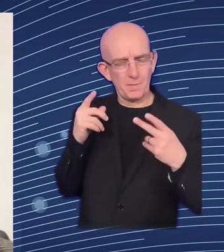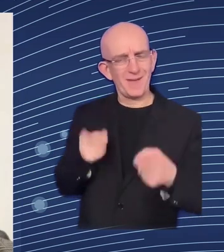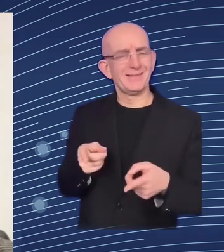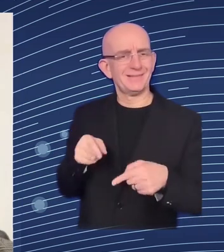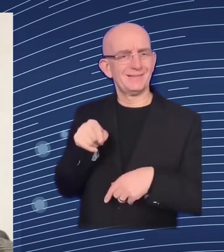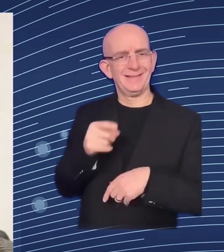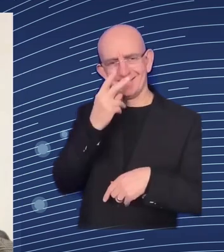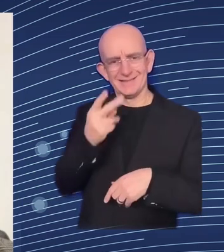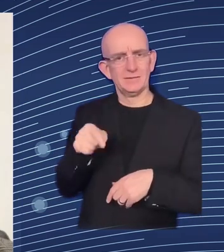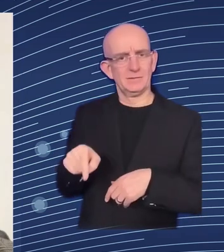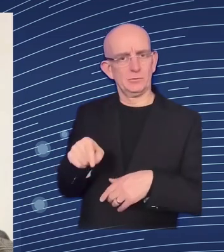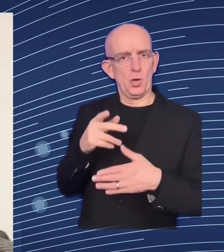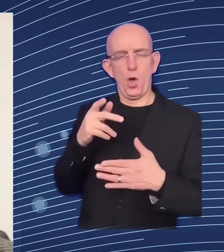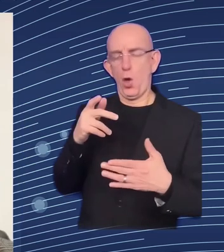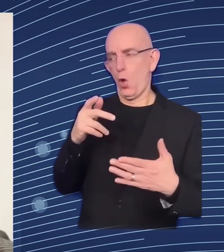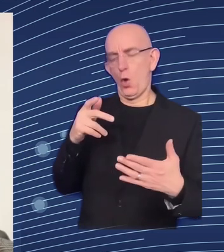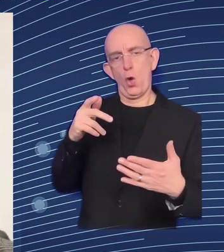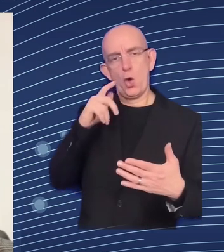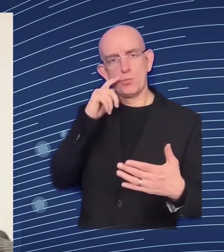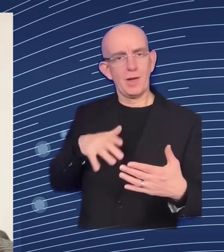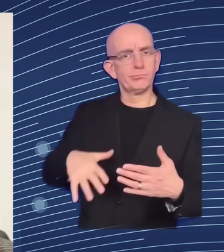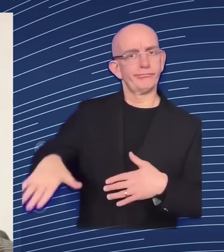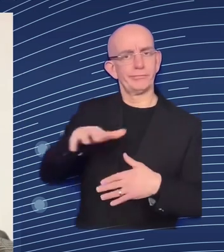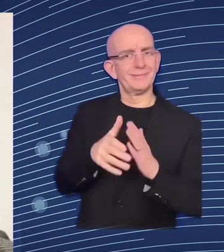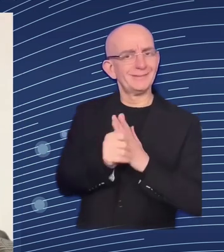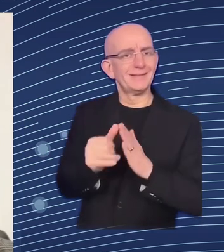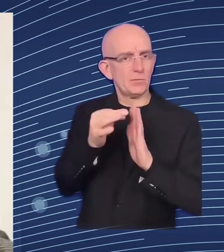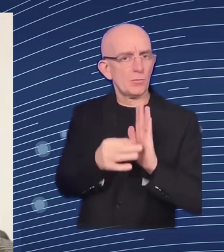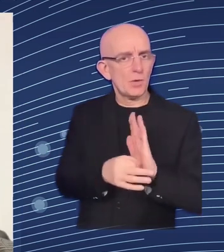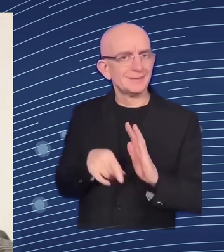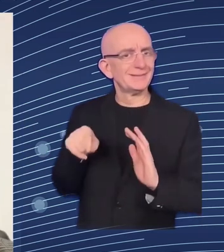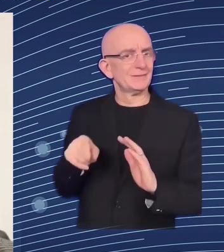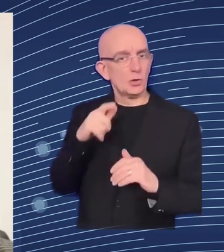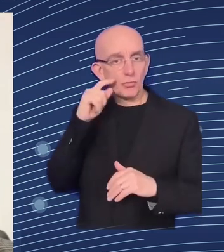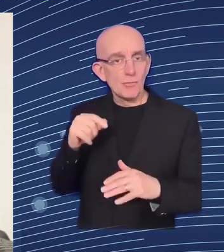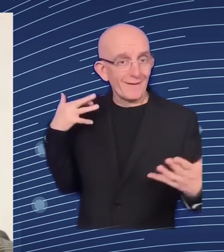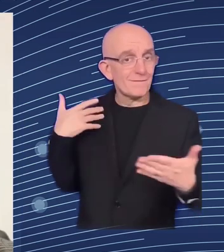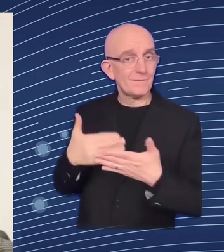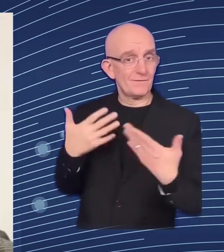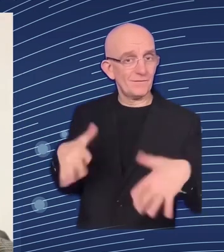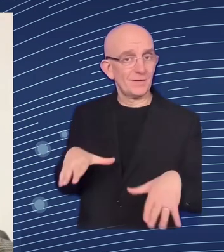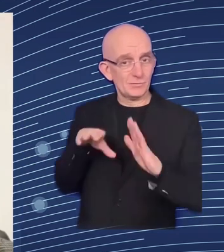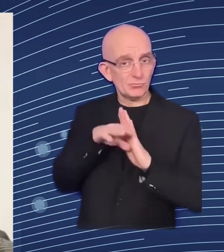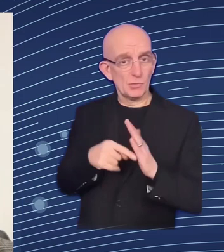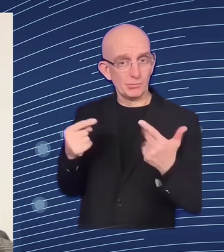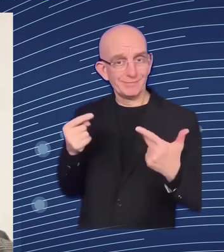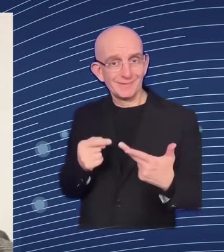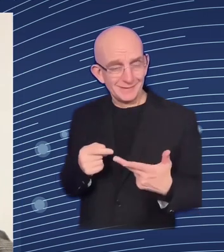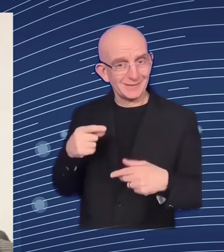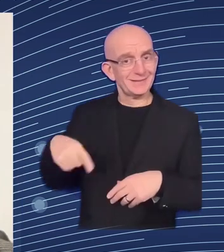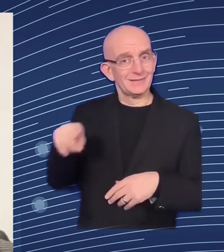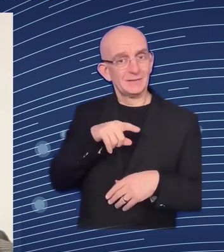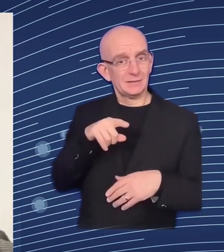i think this is a real cooperation because it's not just uh on the eu side uh